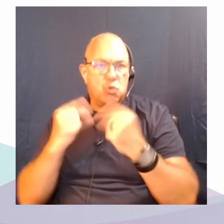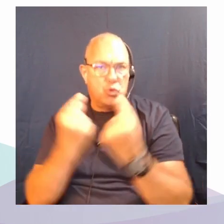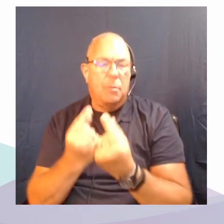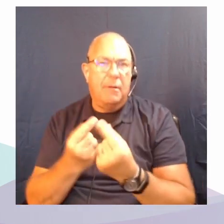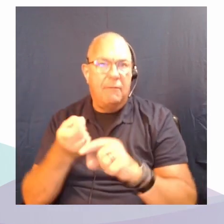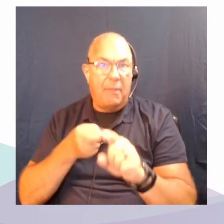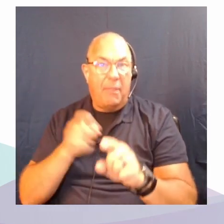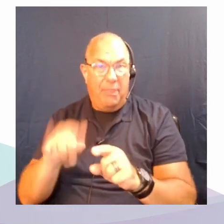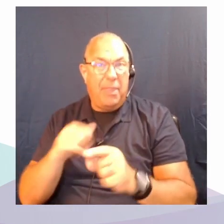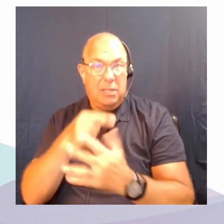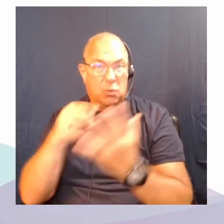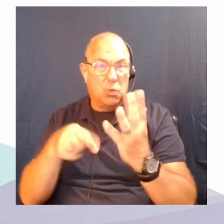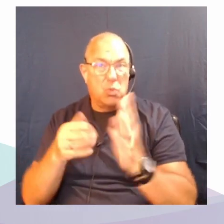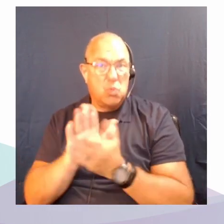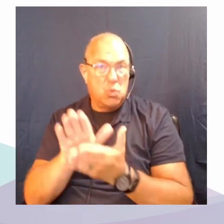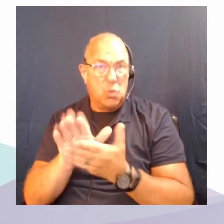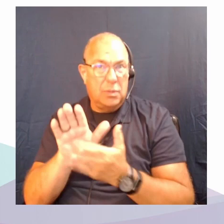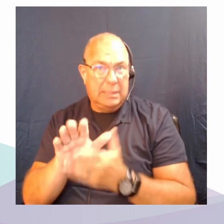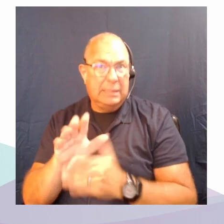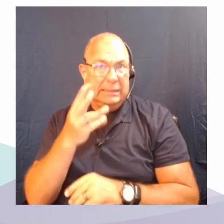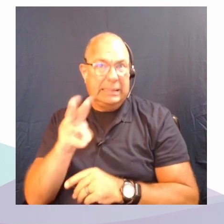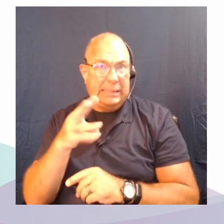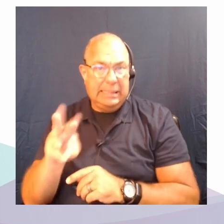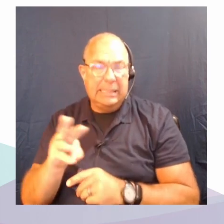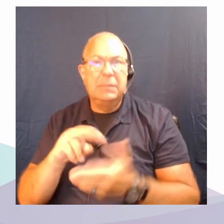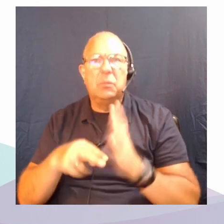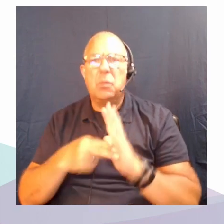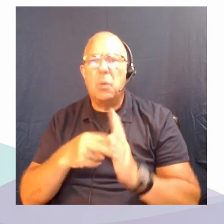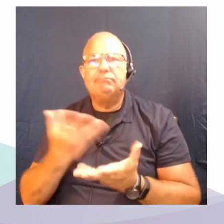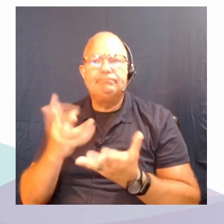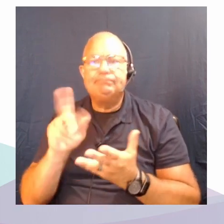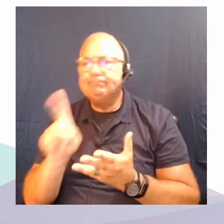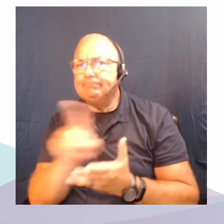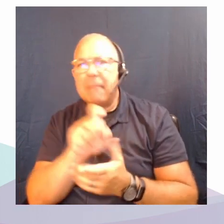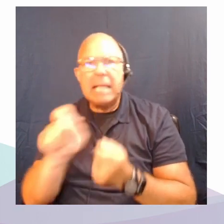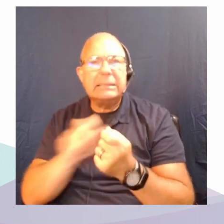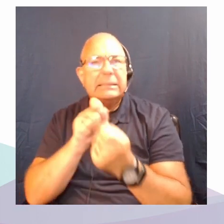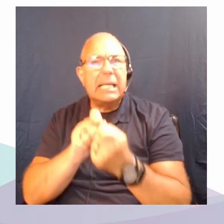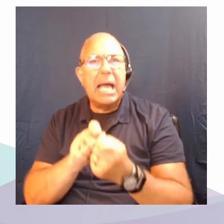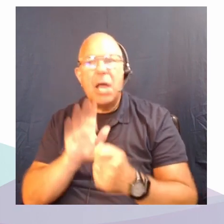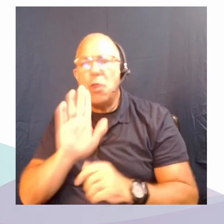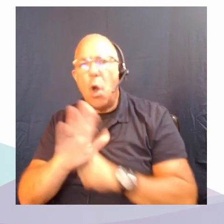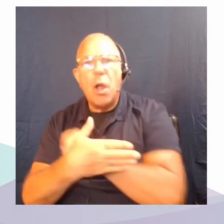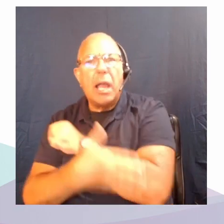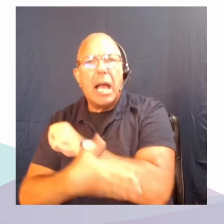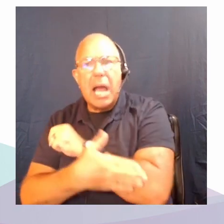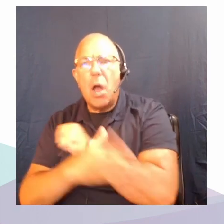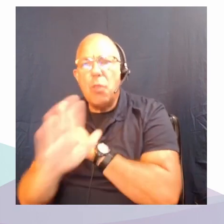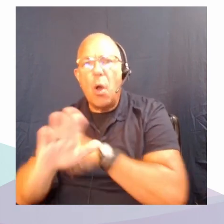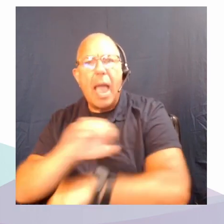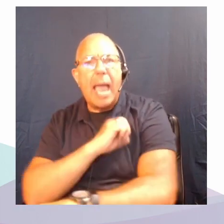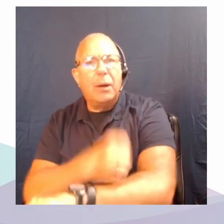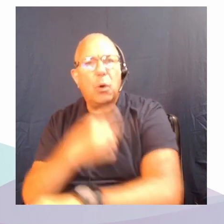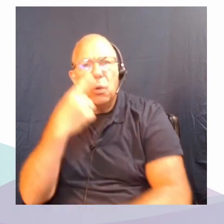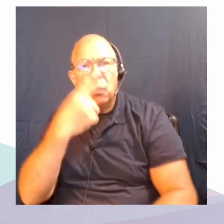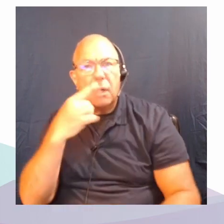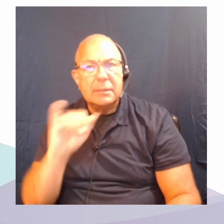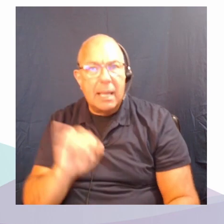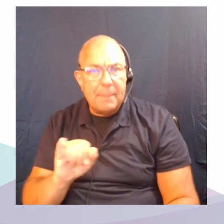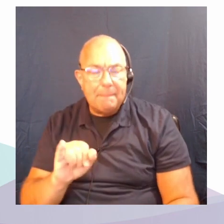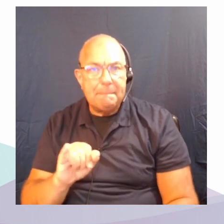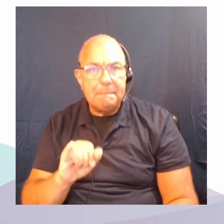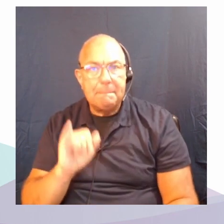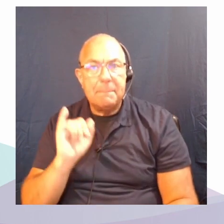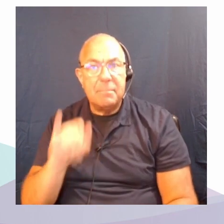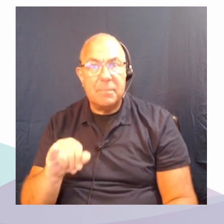about what exactly energy looks like in their countries and so it wasn't that discussion wasn't through us we